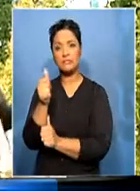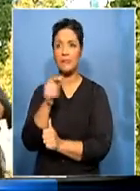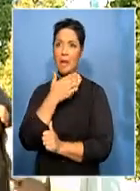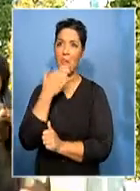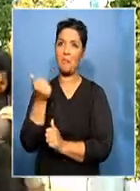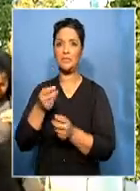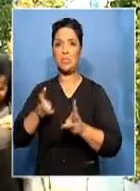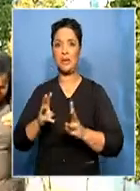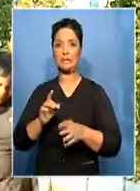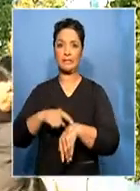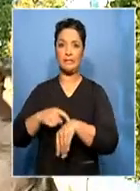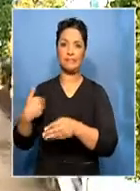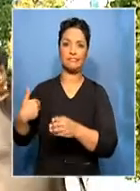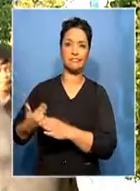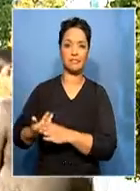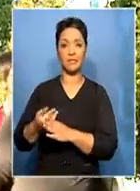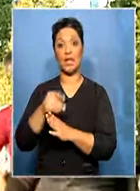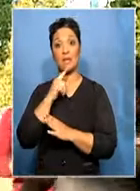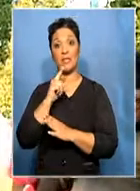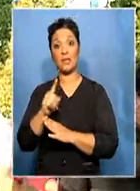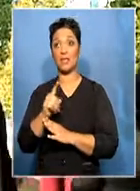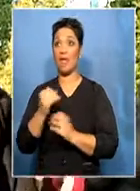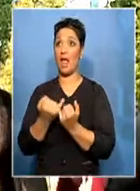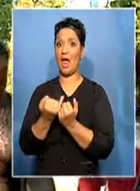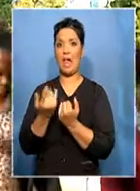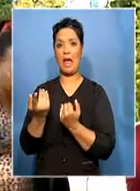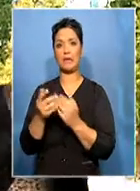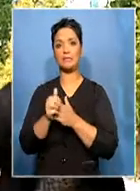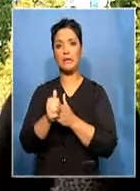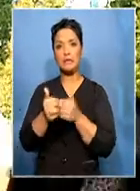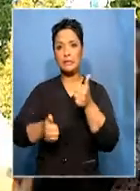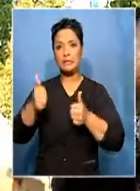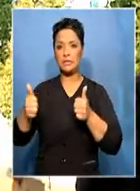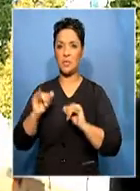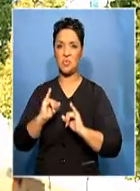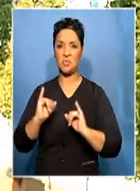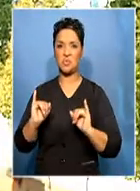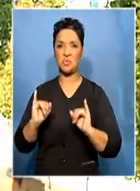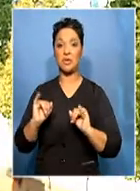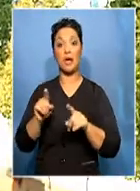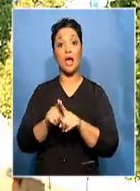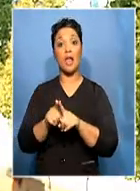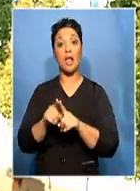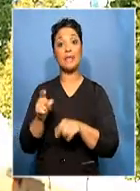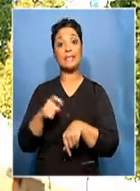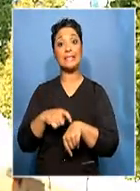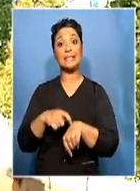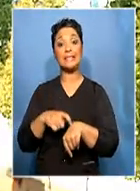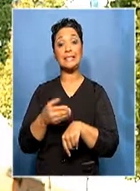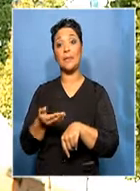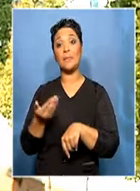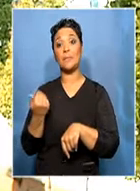him becoming not really coherent, providing coherent leadership thereof. We cases with the passing of the